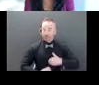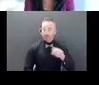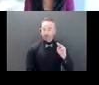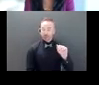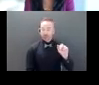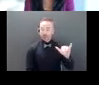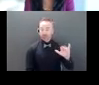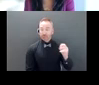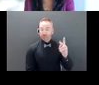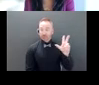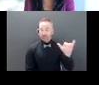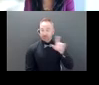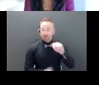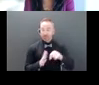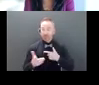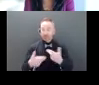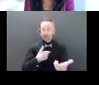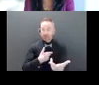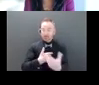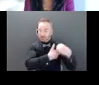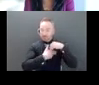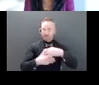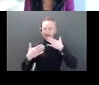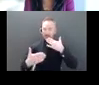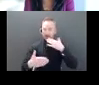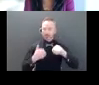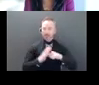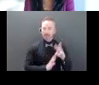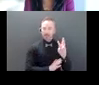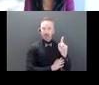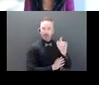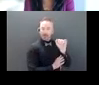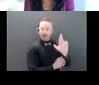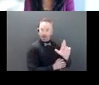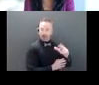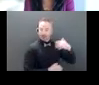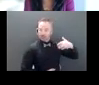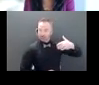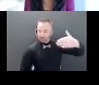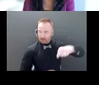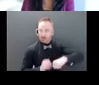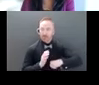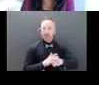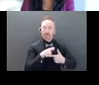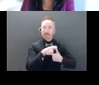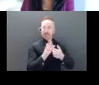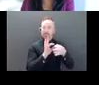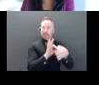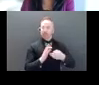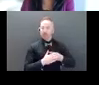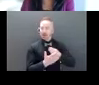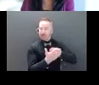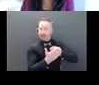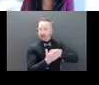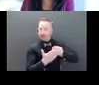Perfect. joining us today on our webinar series, part of our Financial Literacy Month.